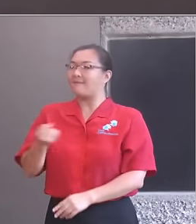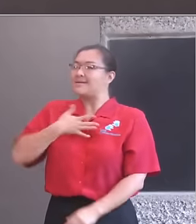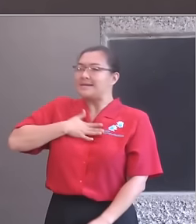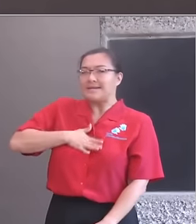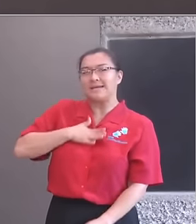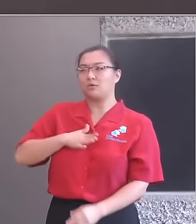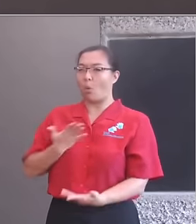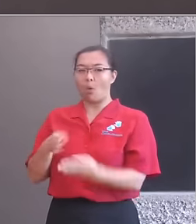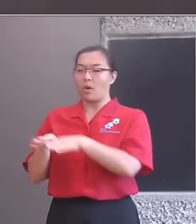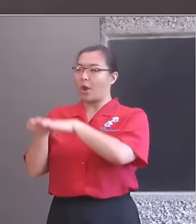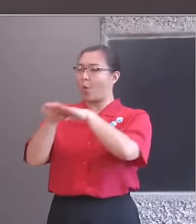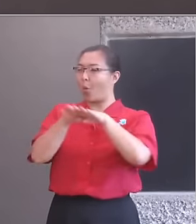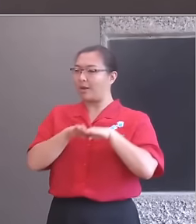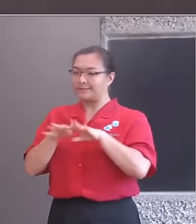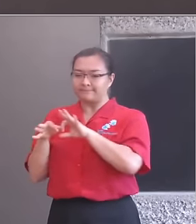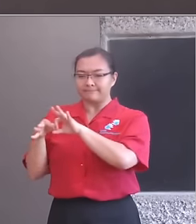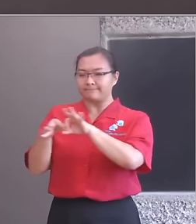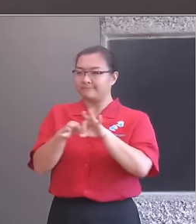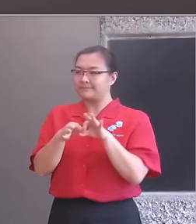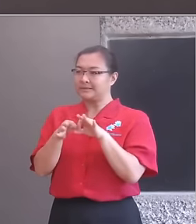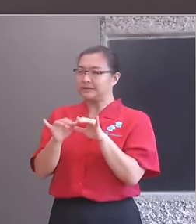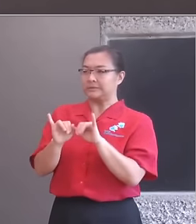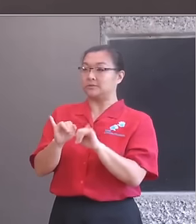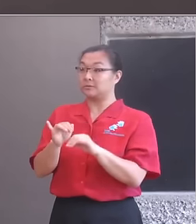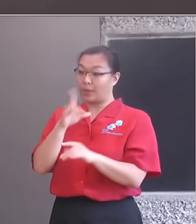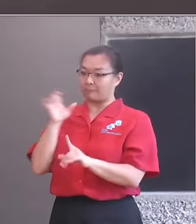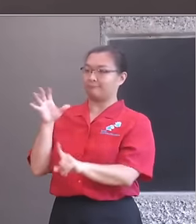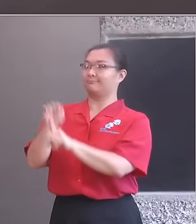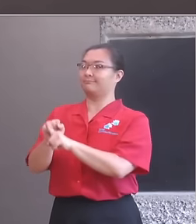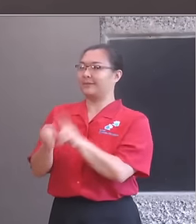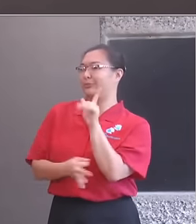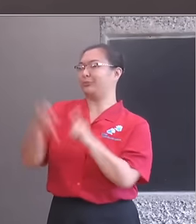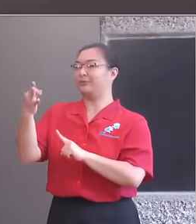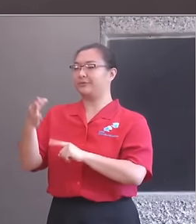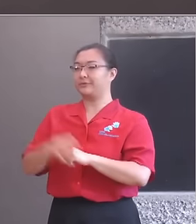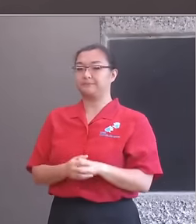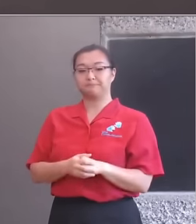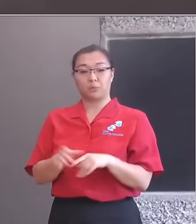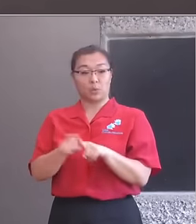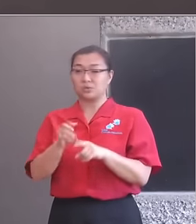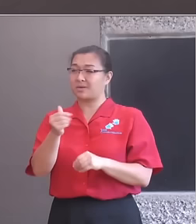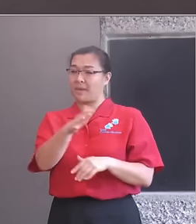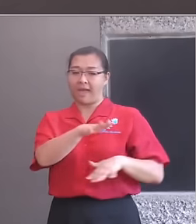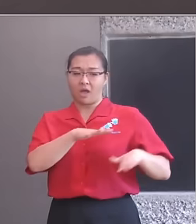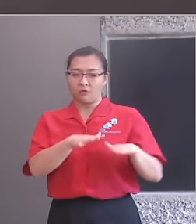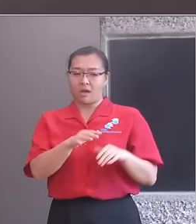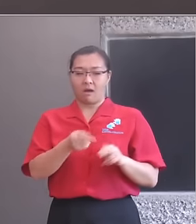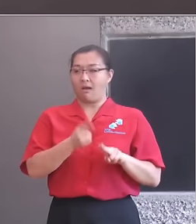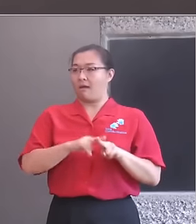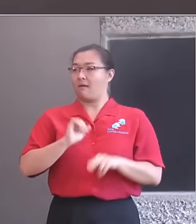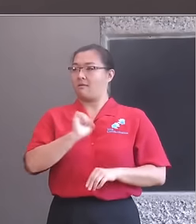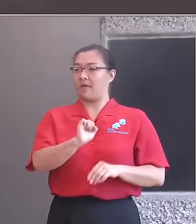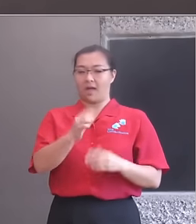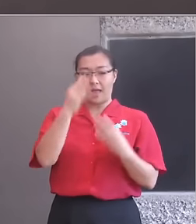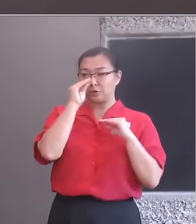quality. We know that there's startling evidence that those from the most educationally deprived backgrounds are least likely to